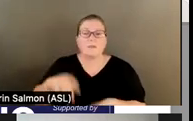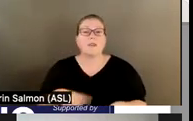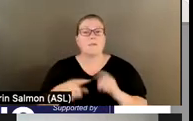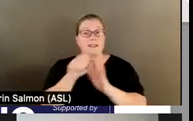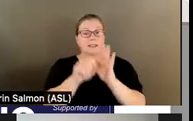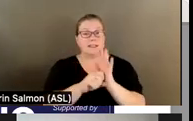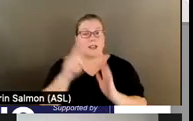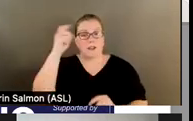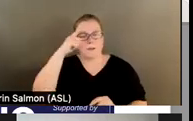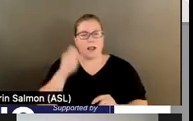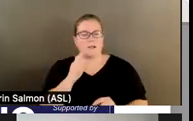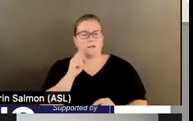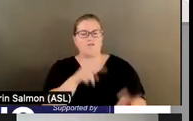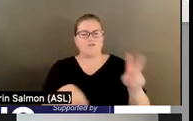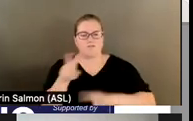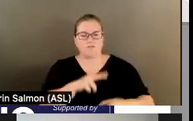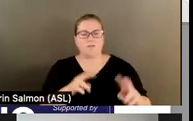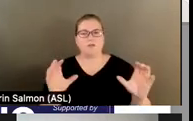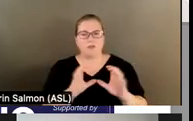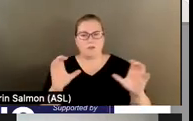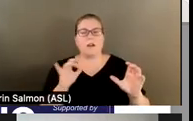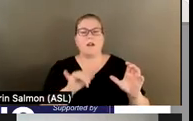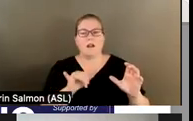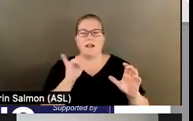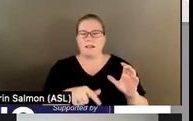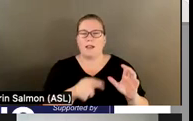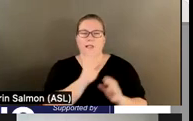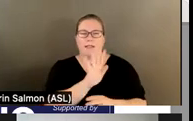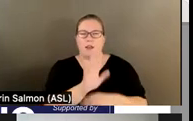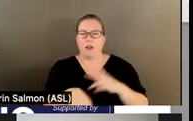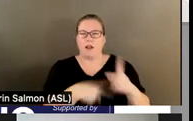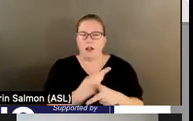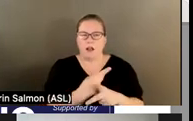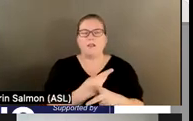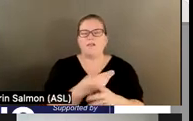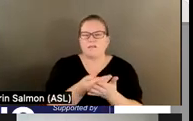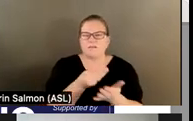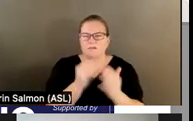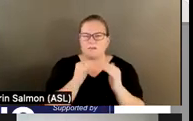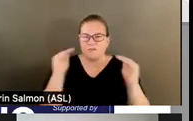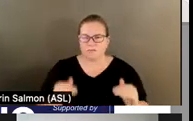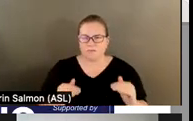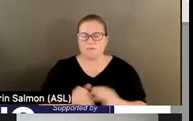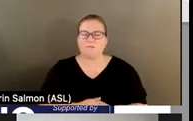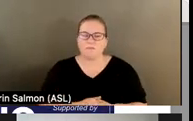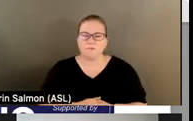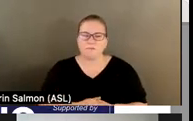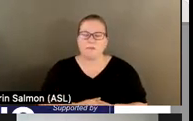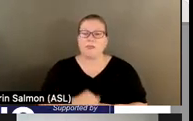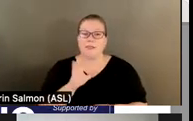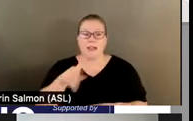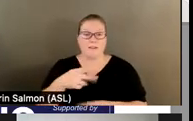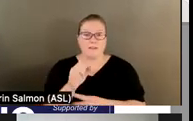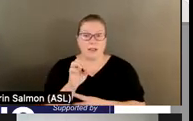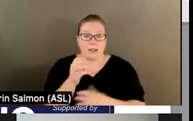certify the clinics and implement that unique funding system. This phase of certification ensures stakeholders